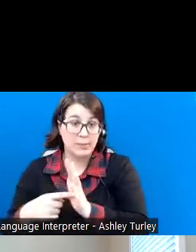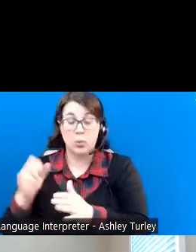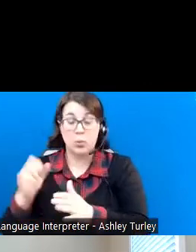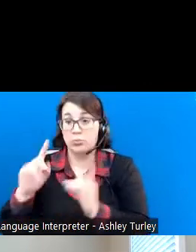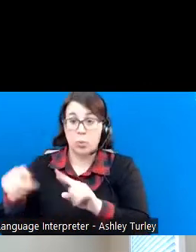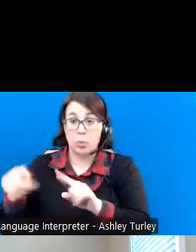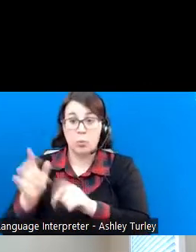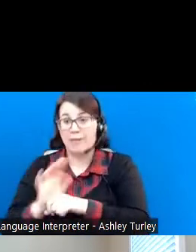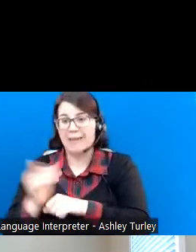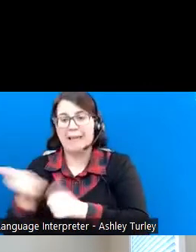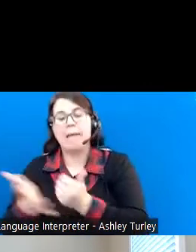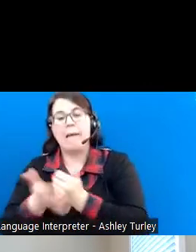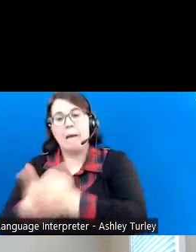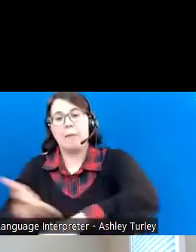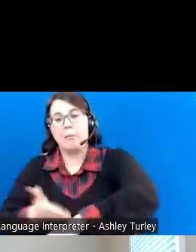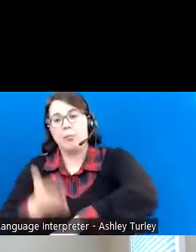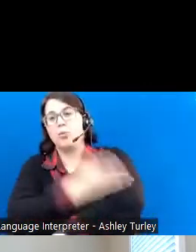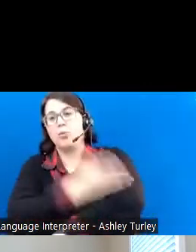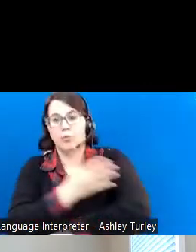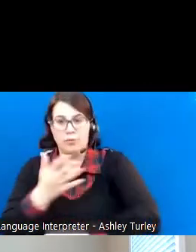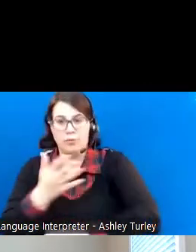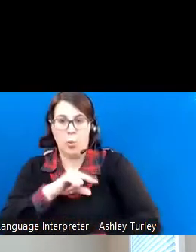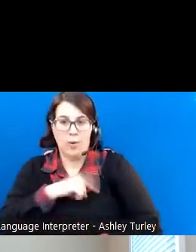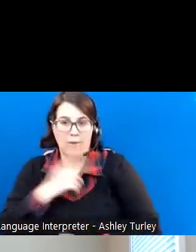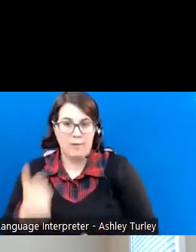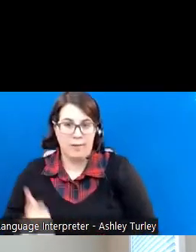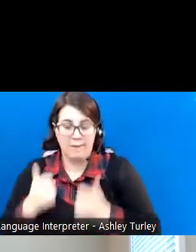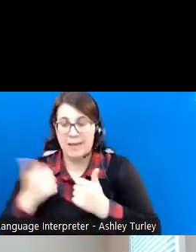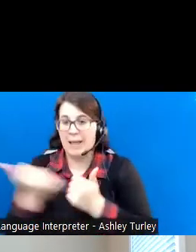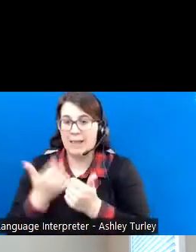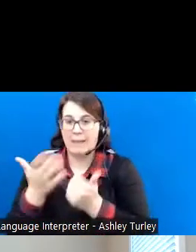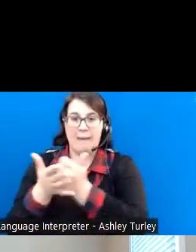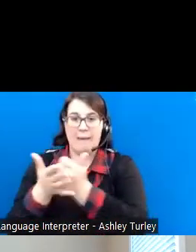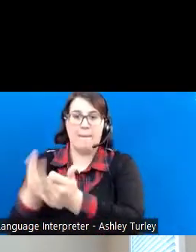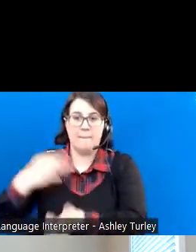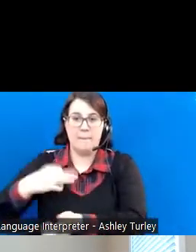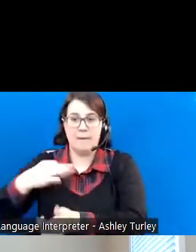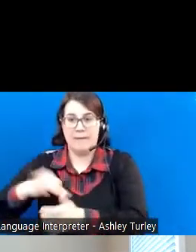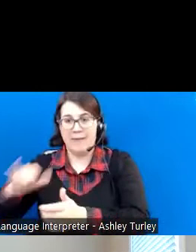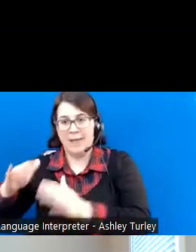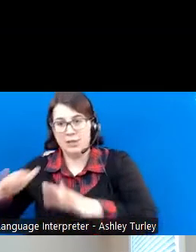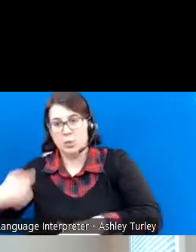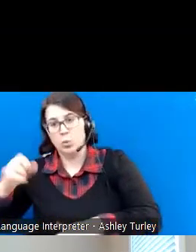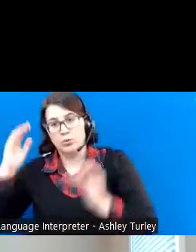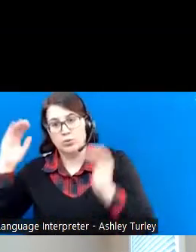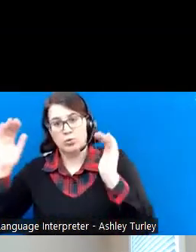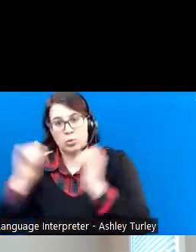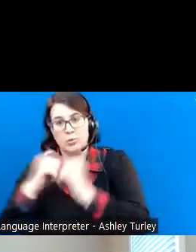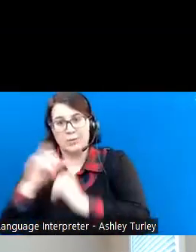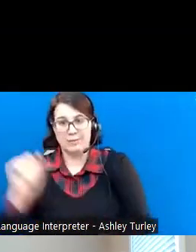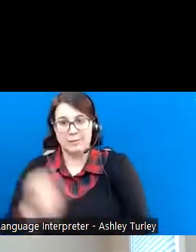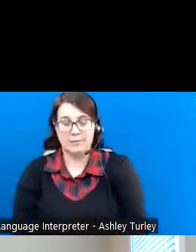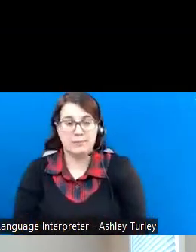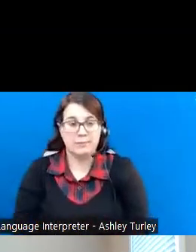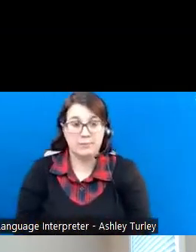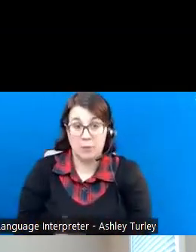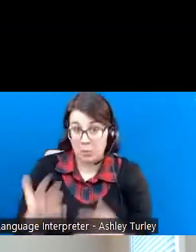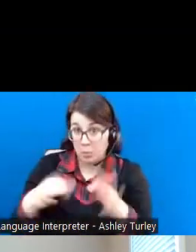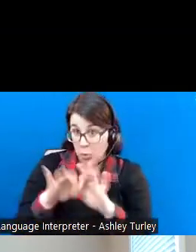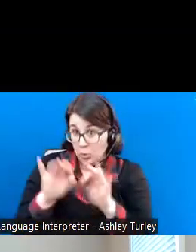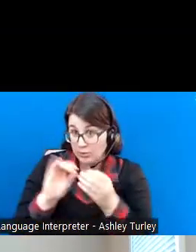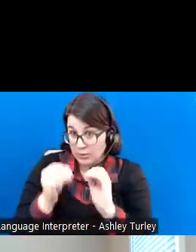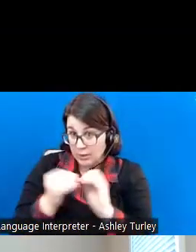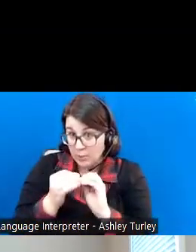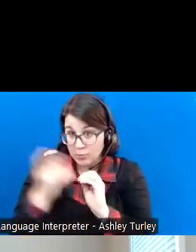So anything that benefits the child or the adult with a disability. Some important numbers and special considerations to keep in